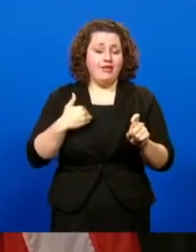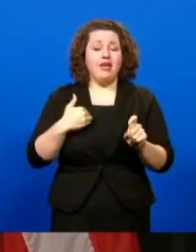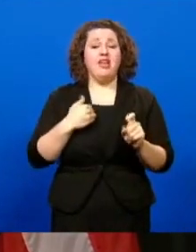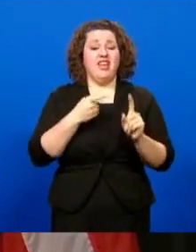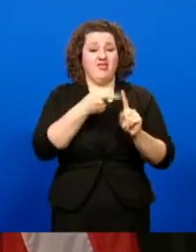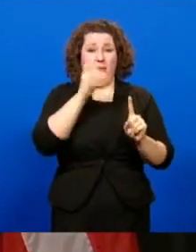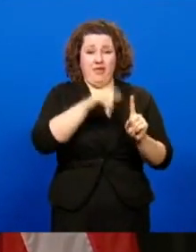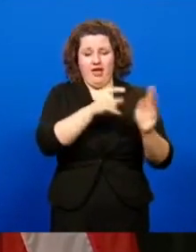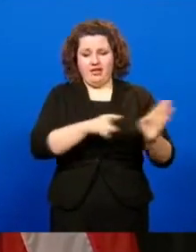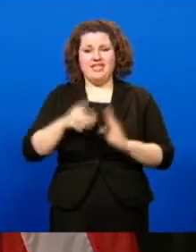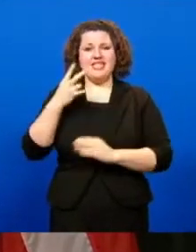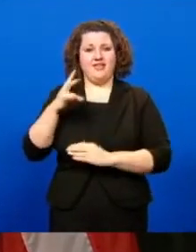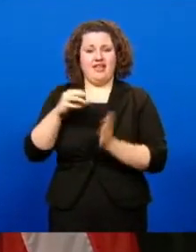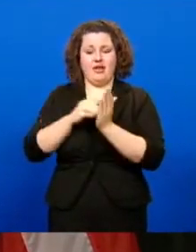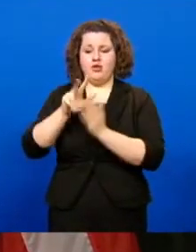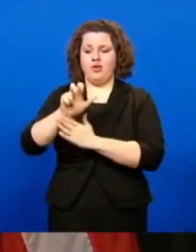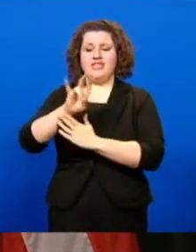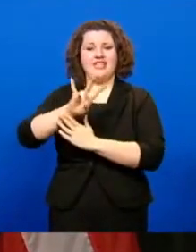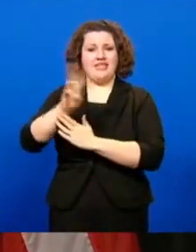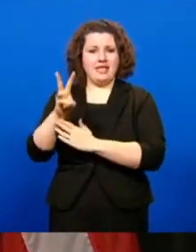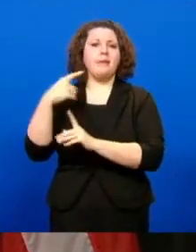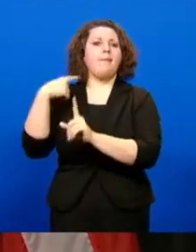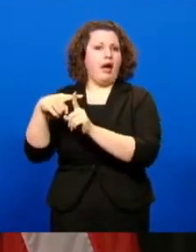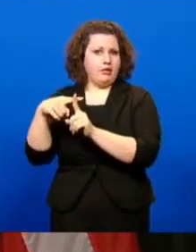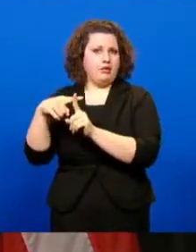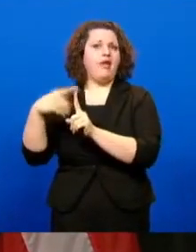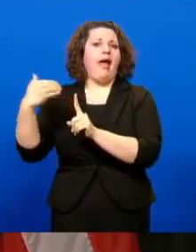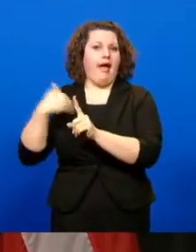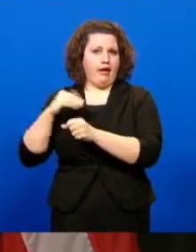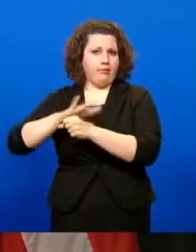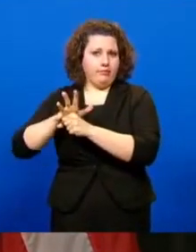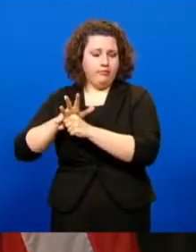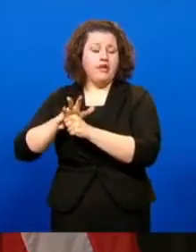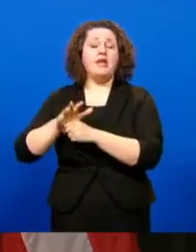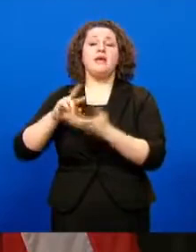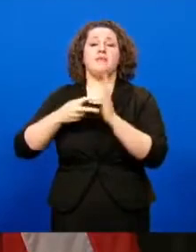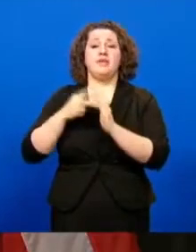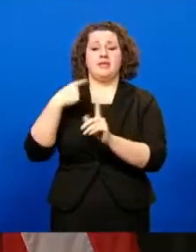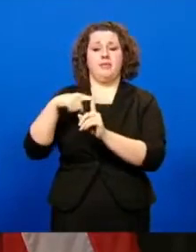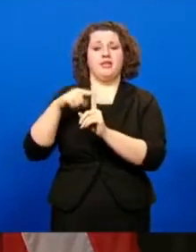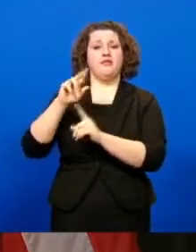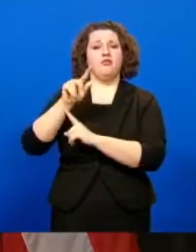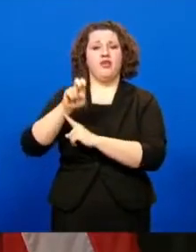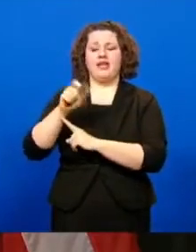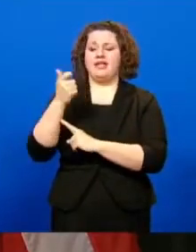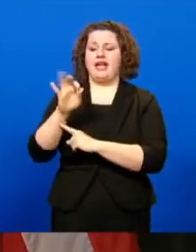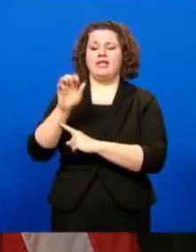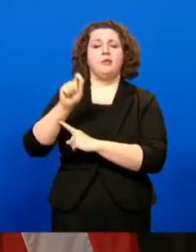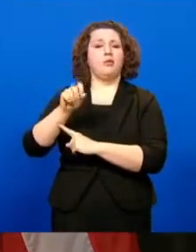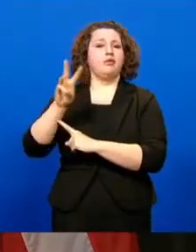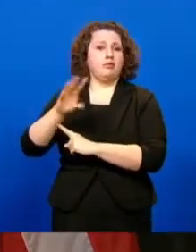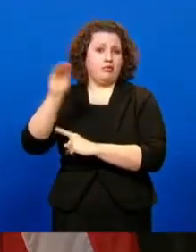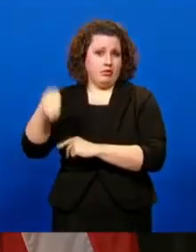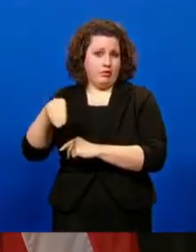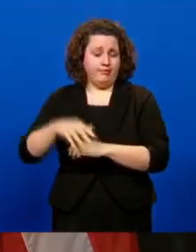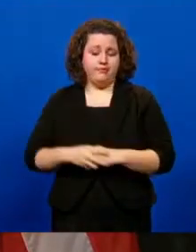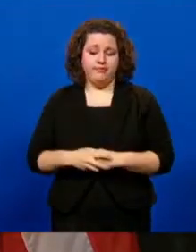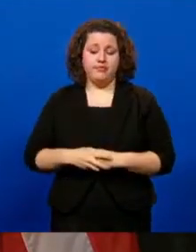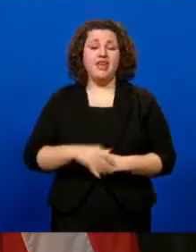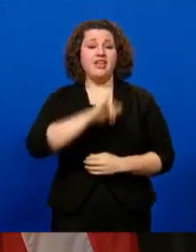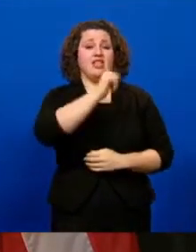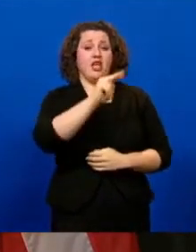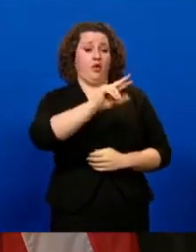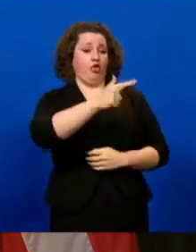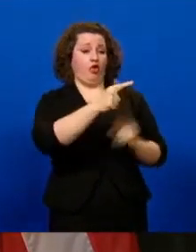,376 were positive for a positivity rate of 19.6%. From January